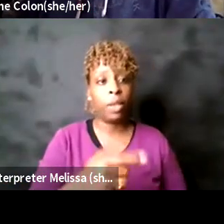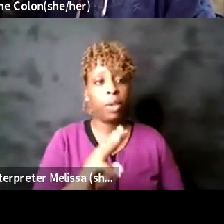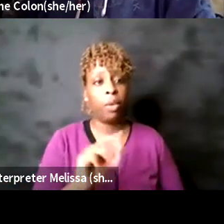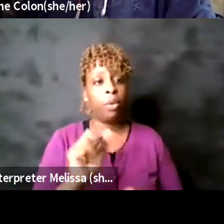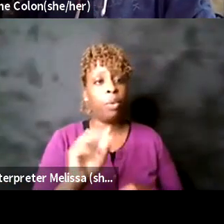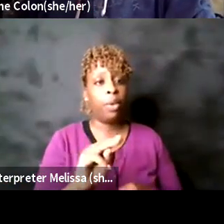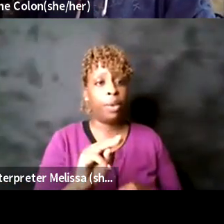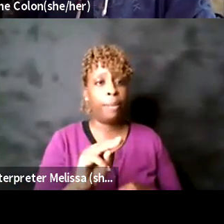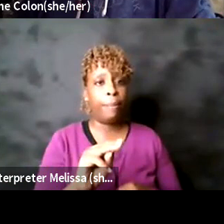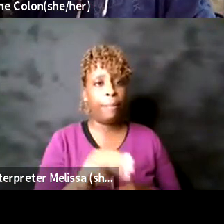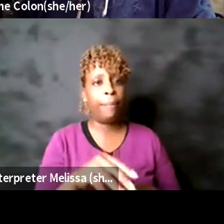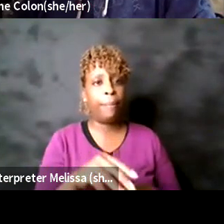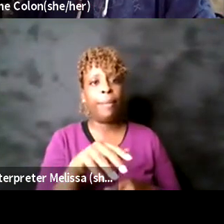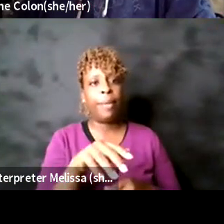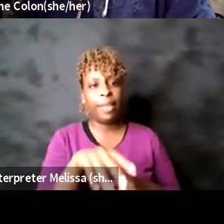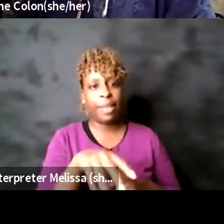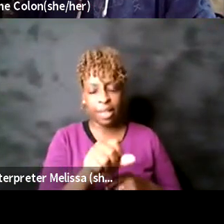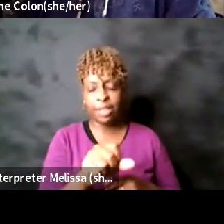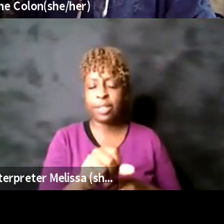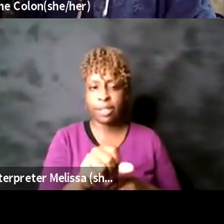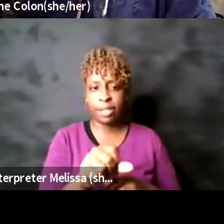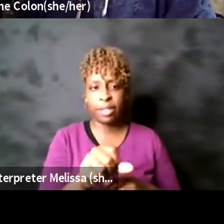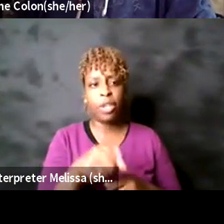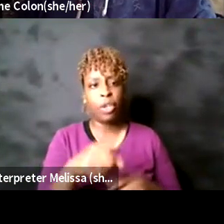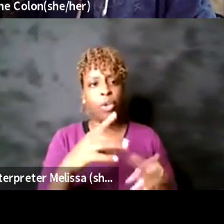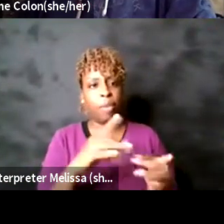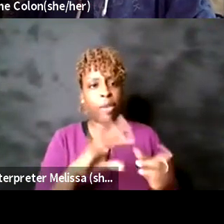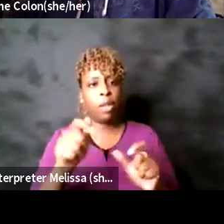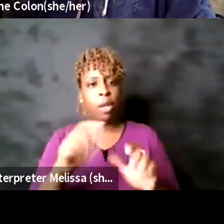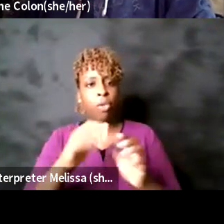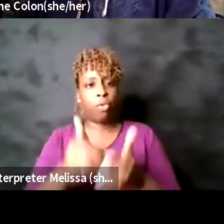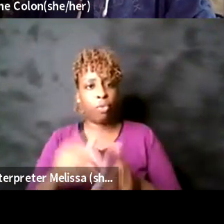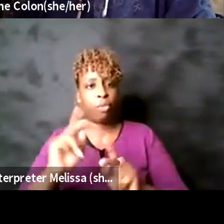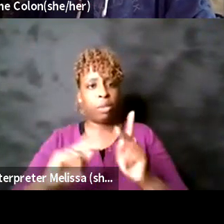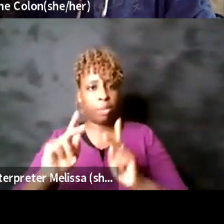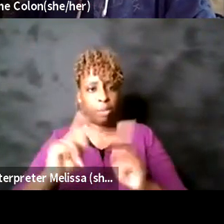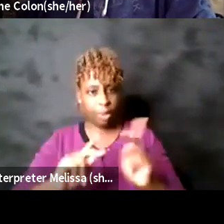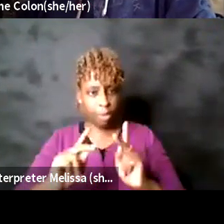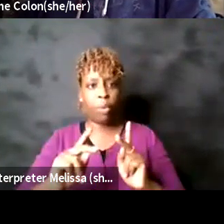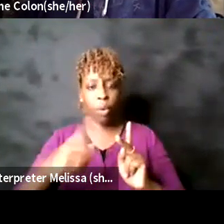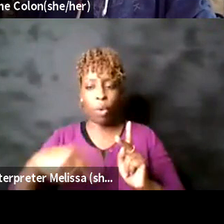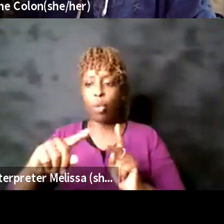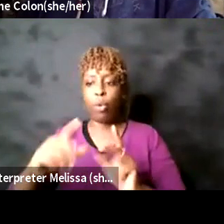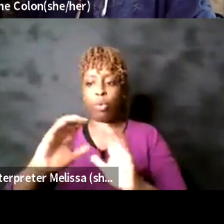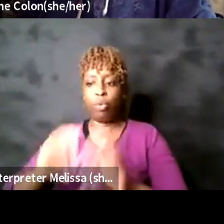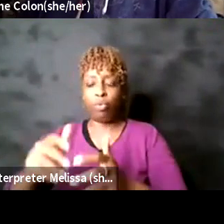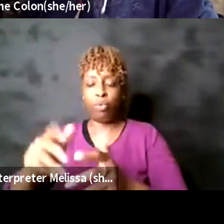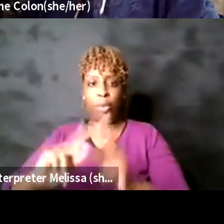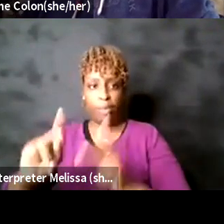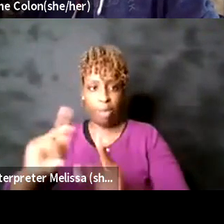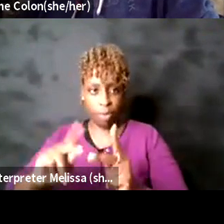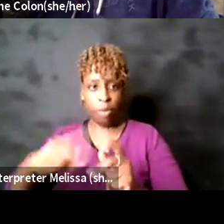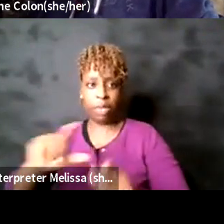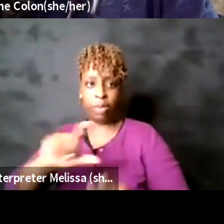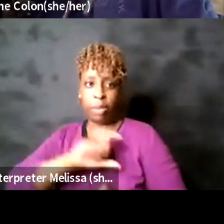finding two other groups of people who are also in in this group of people that are being policed uh we haven't really talked about handicap needs we